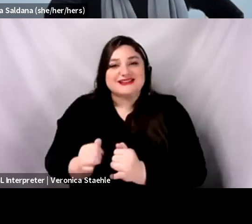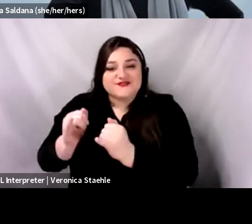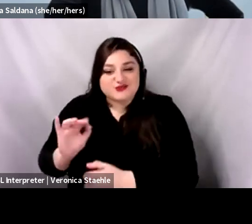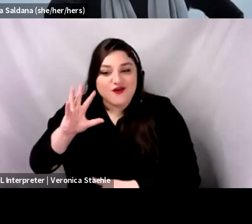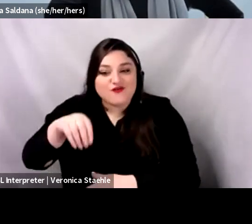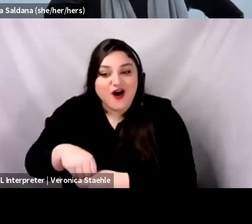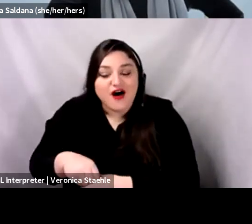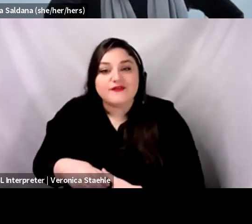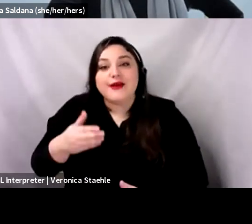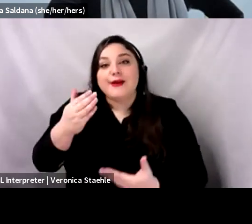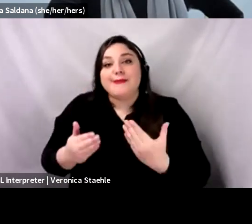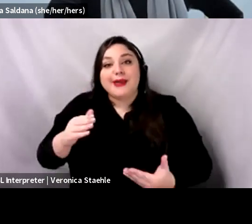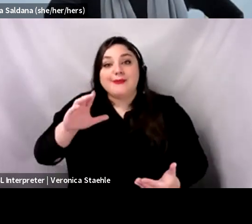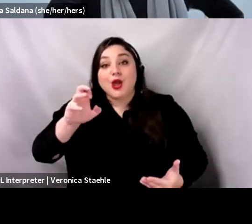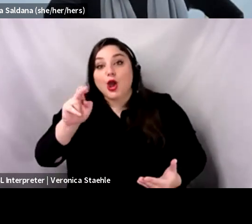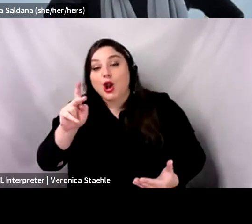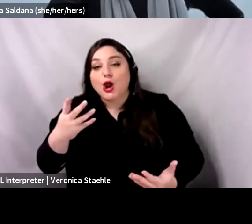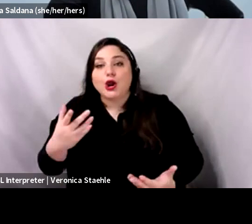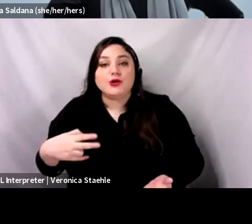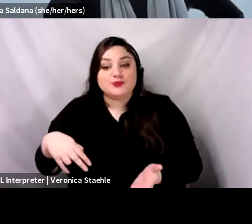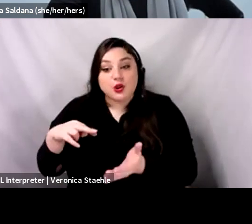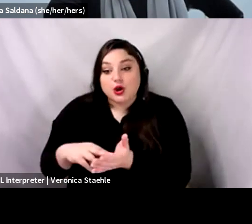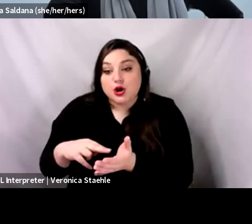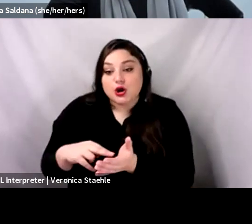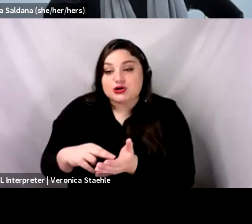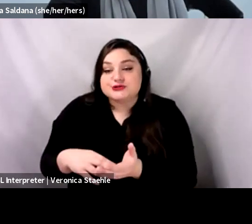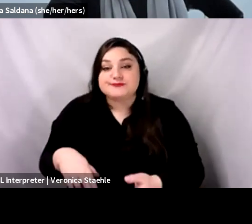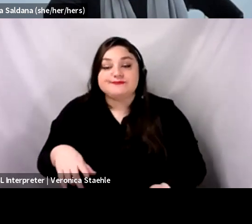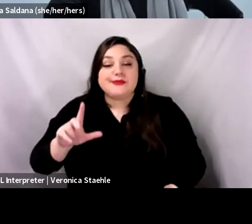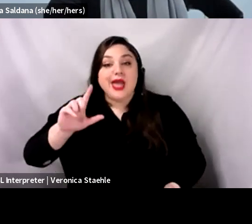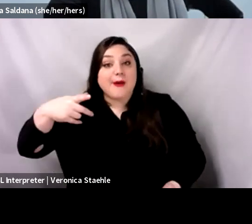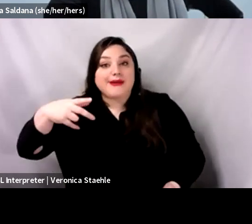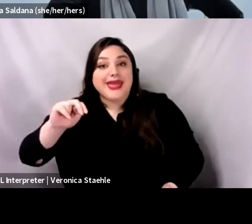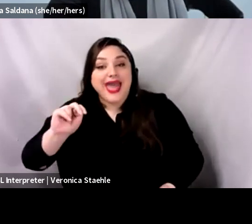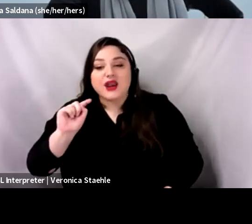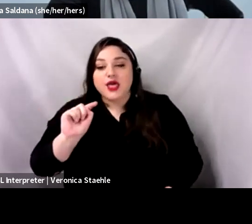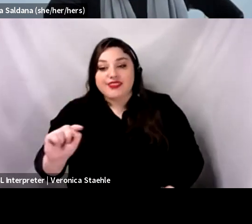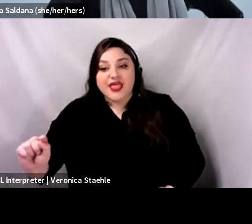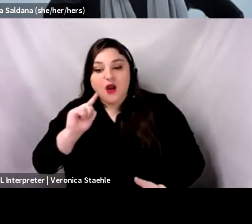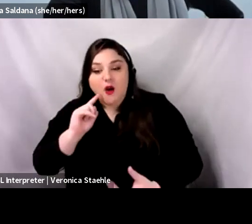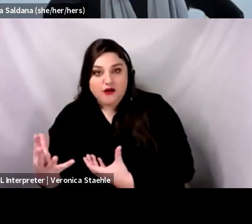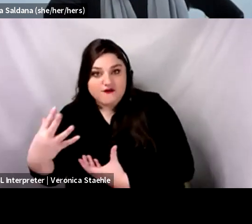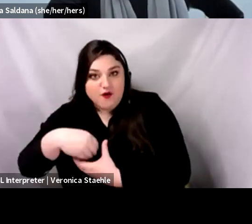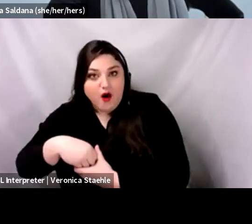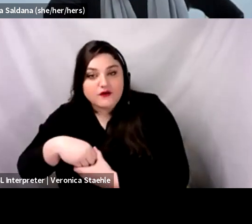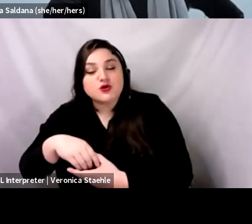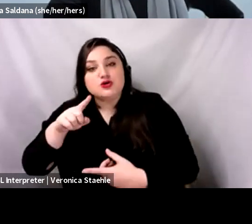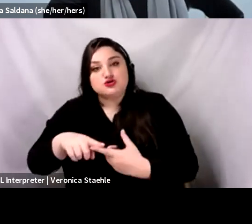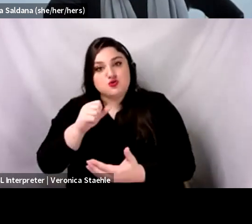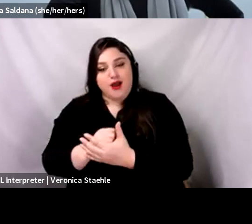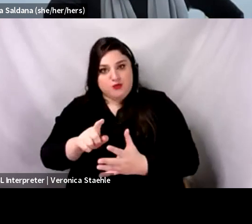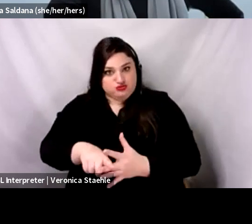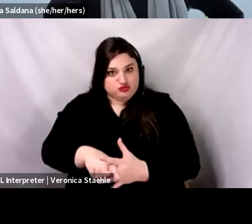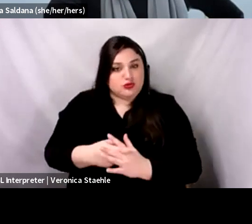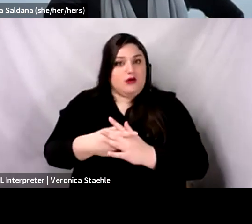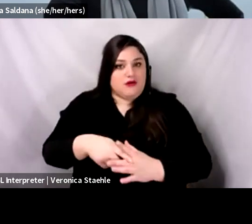might have a nurse, um, you you might have a, LPN who are involved in implementing the particular, um, intervention. And you